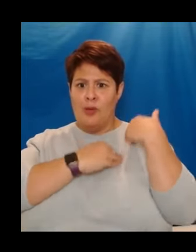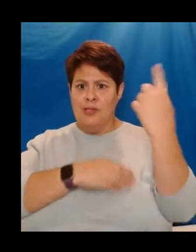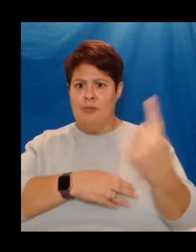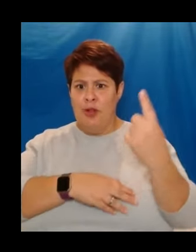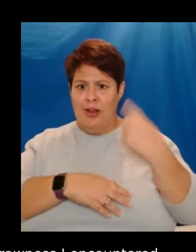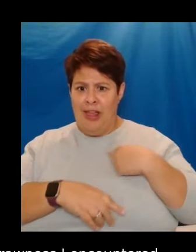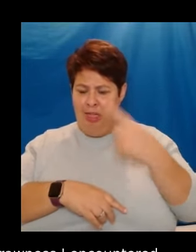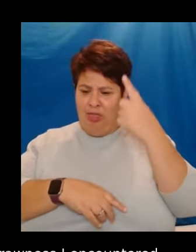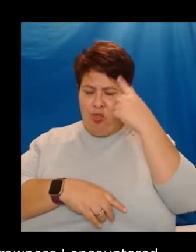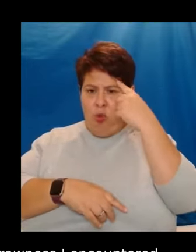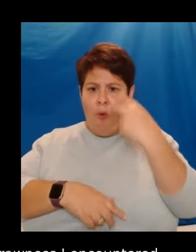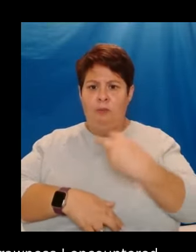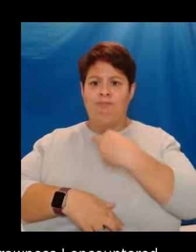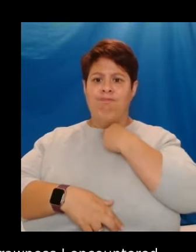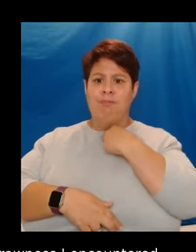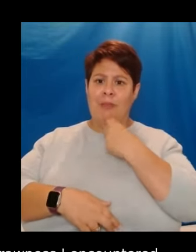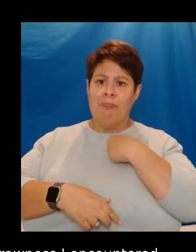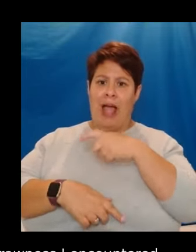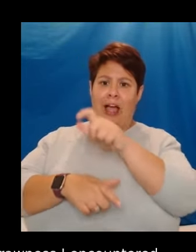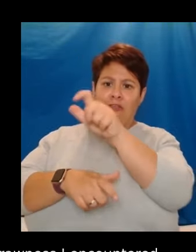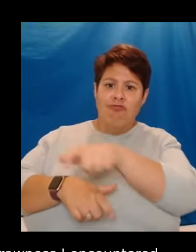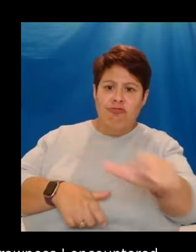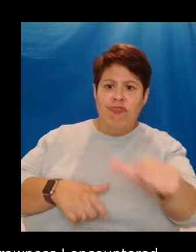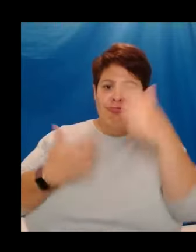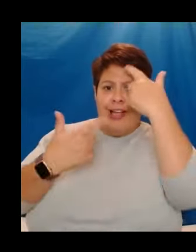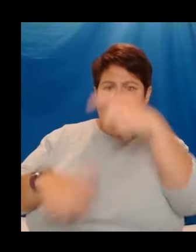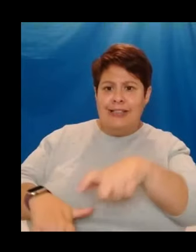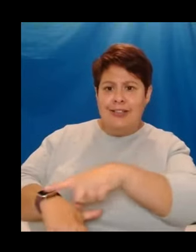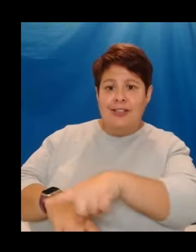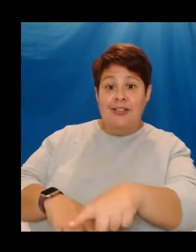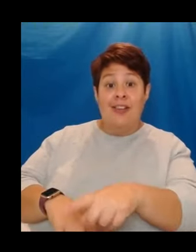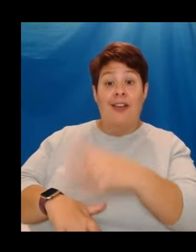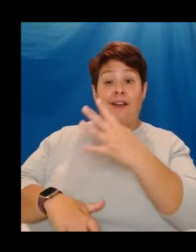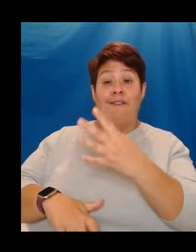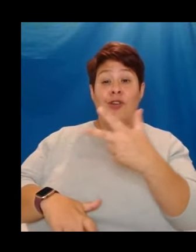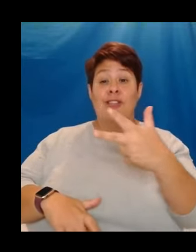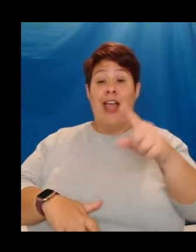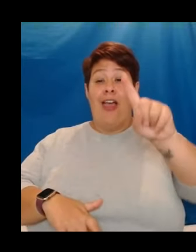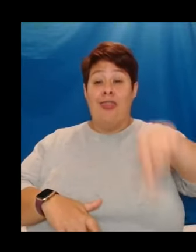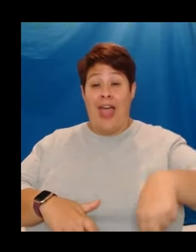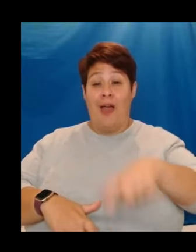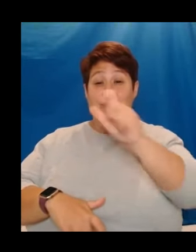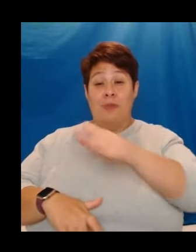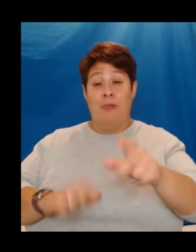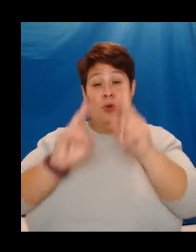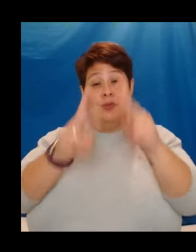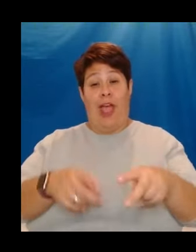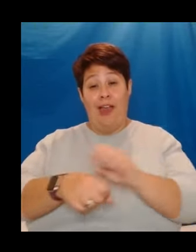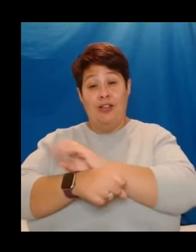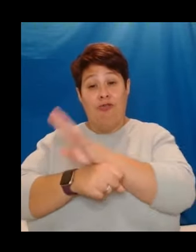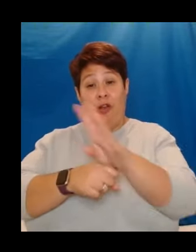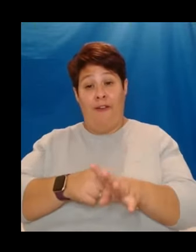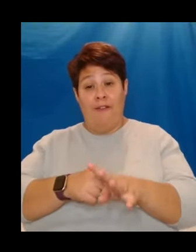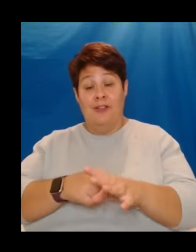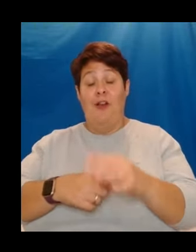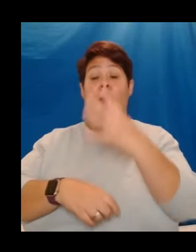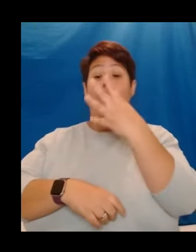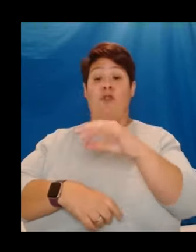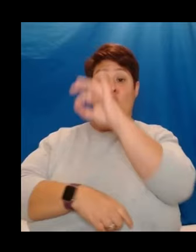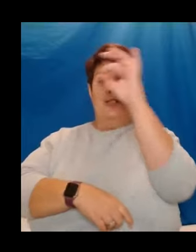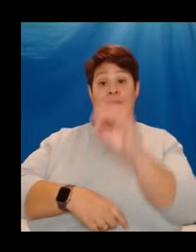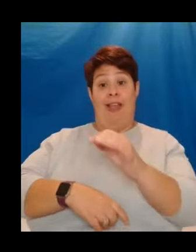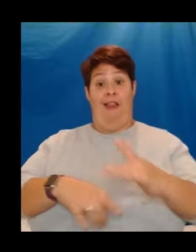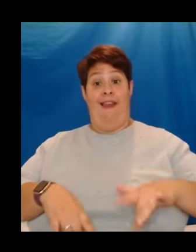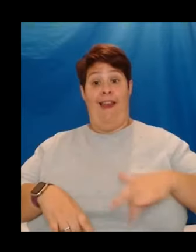let their residents down. Of the 48,000 COVID deaths in that first wave, 40% were care home residents.